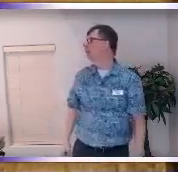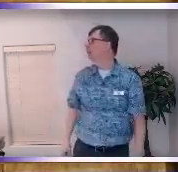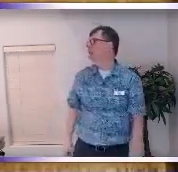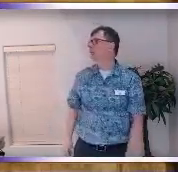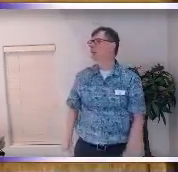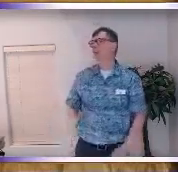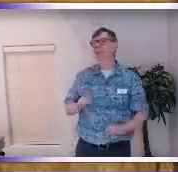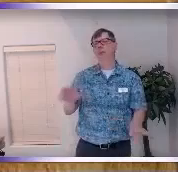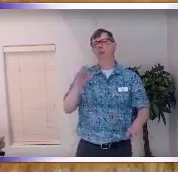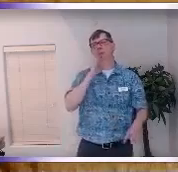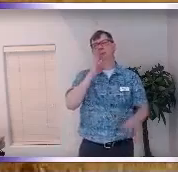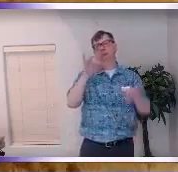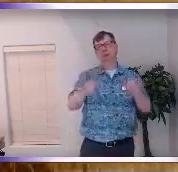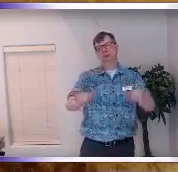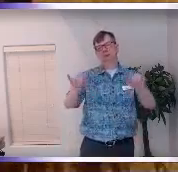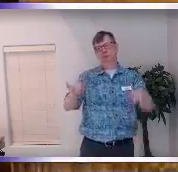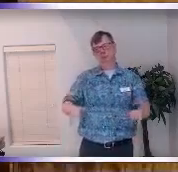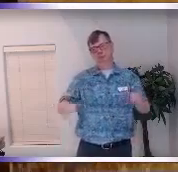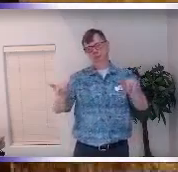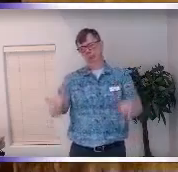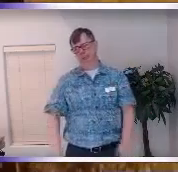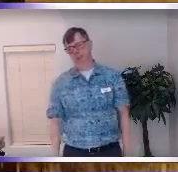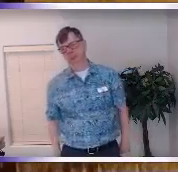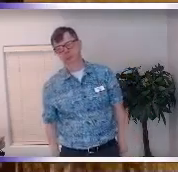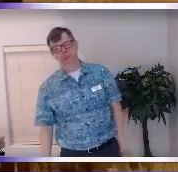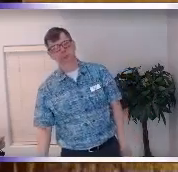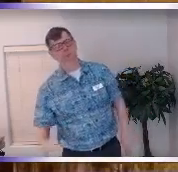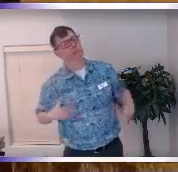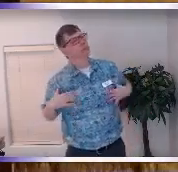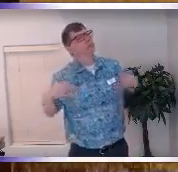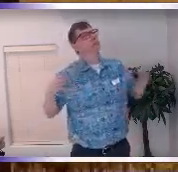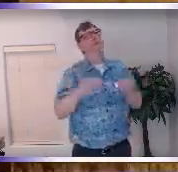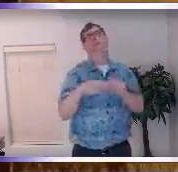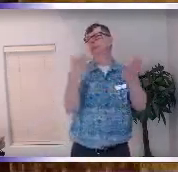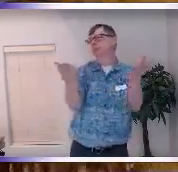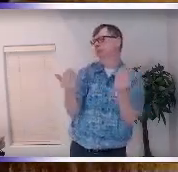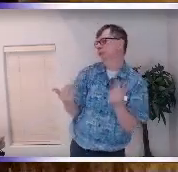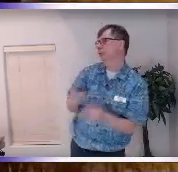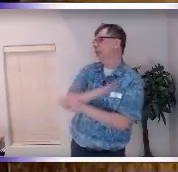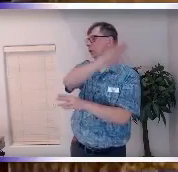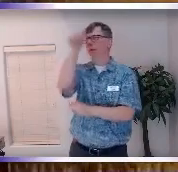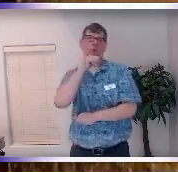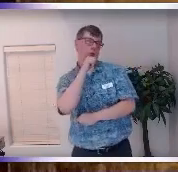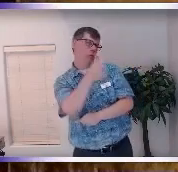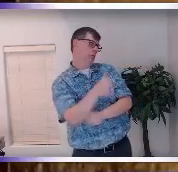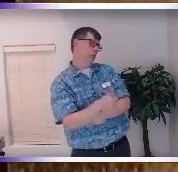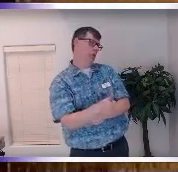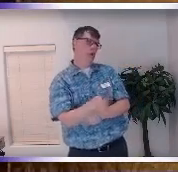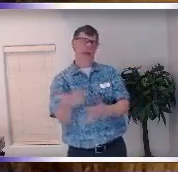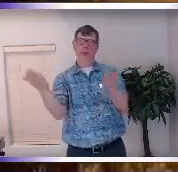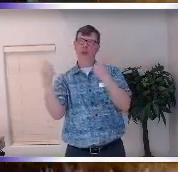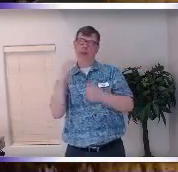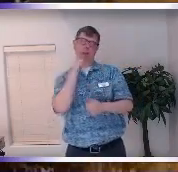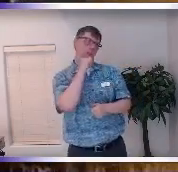wasn't quite steadied in her readiness to accept all the good that came her way right that